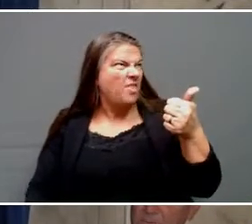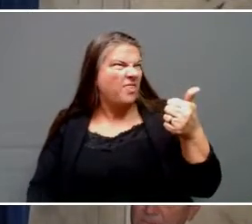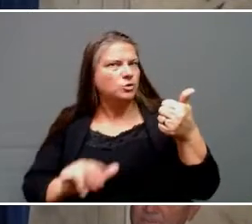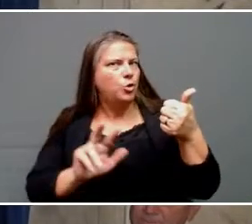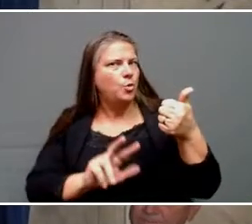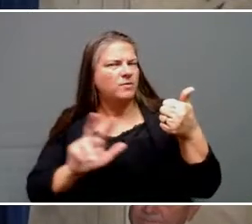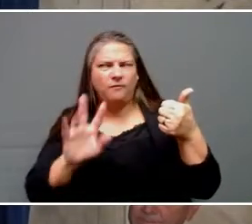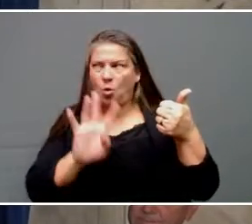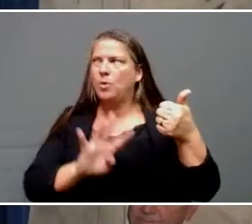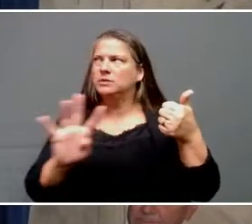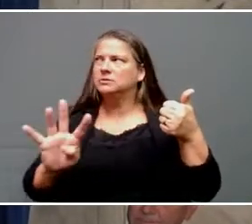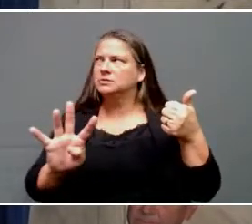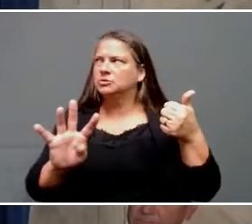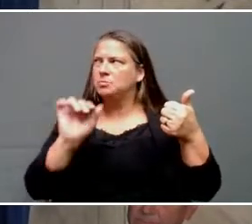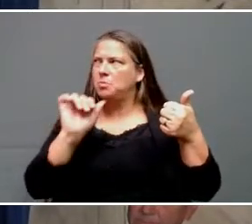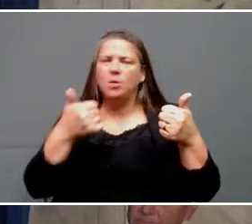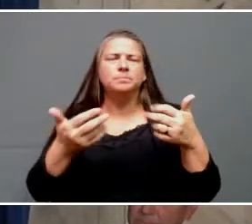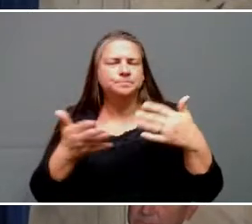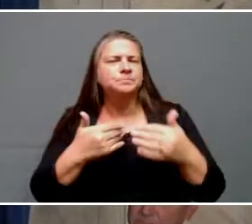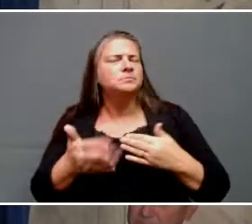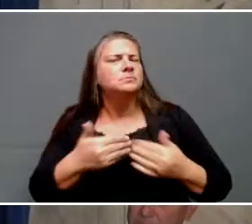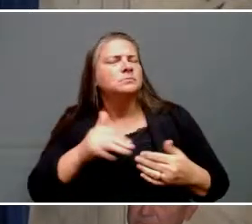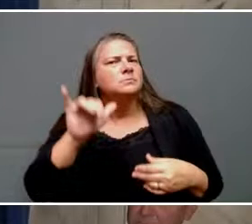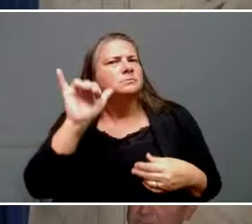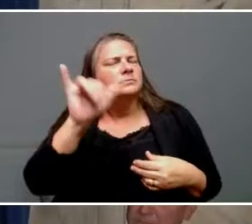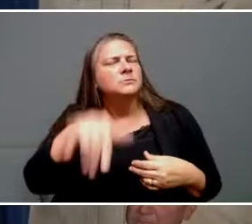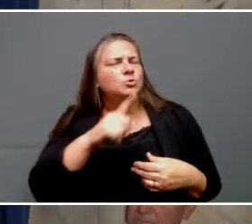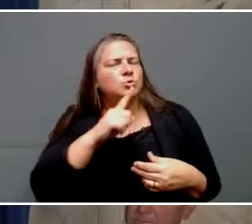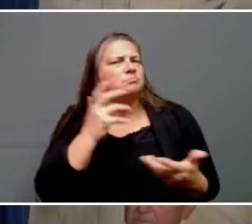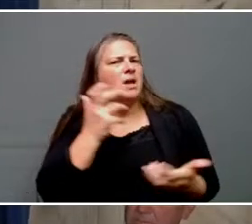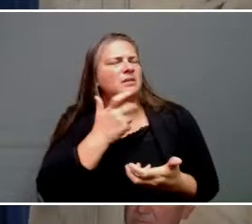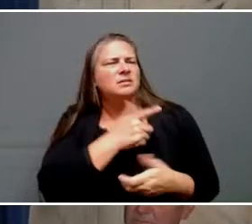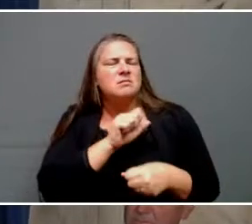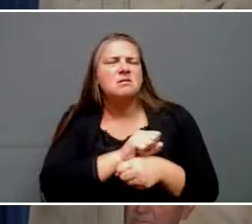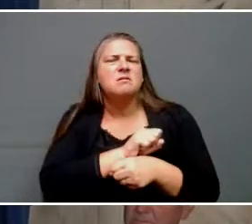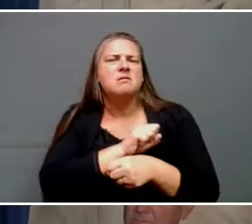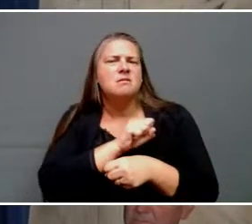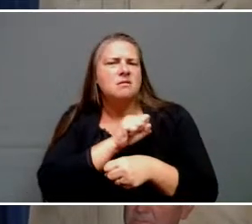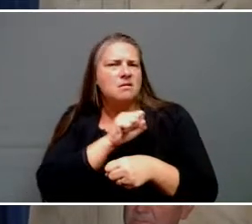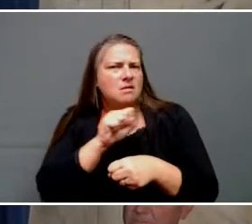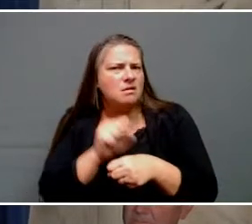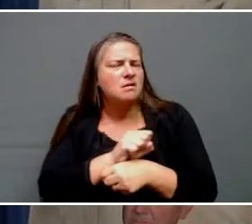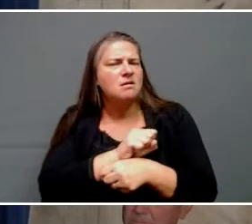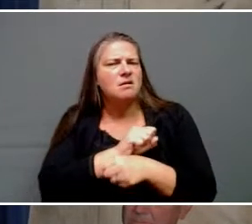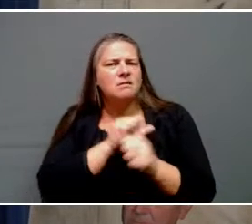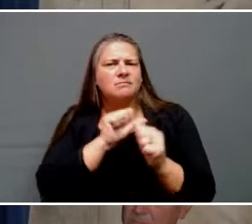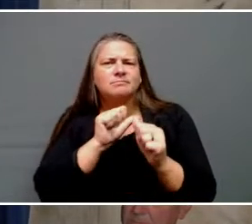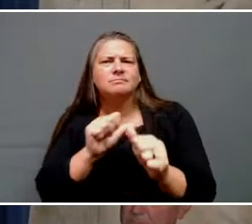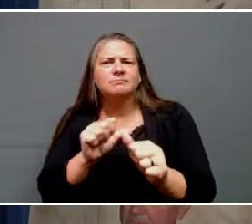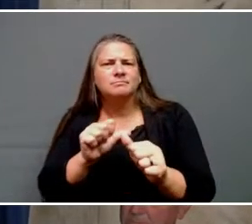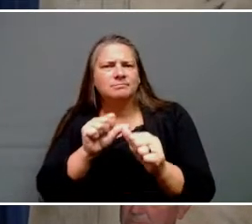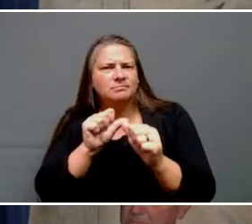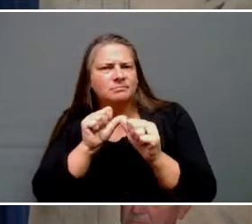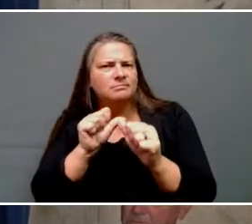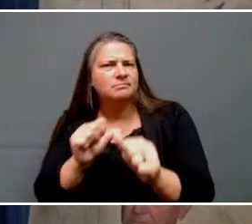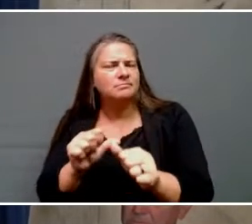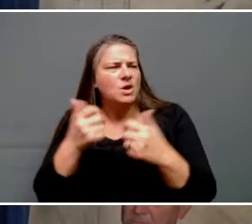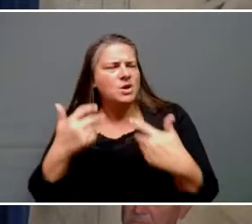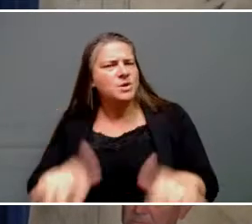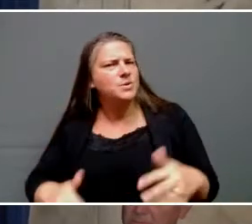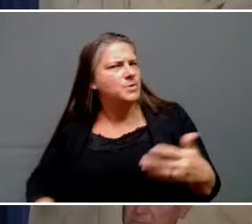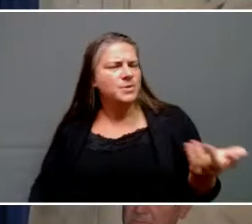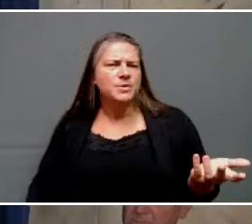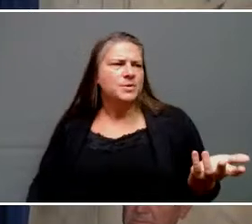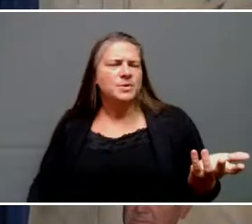weeks tomorrow. So it's an amazing type of tribute to the individuals